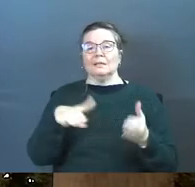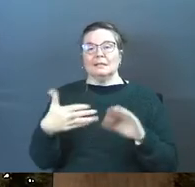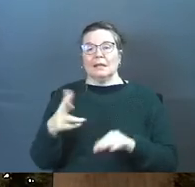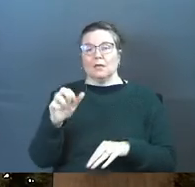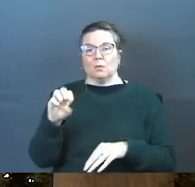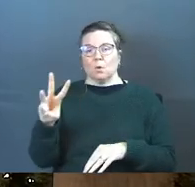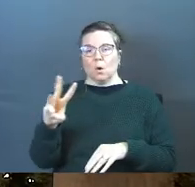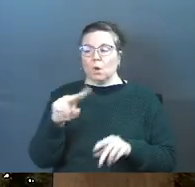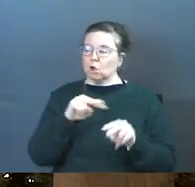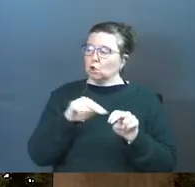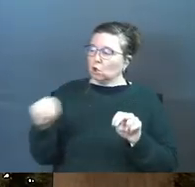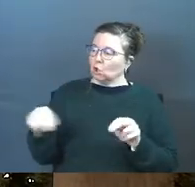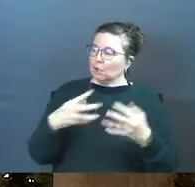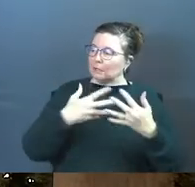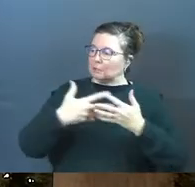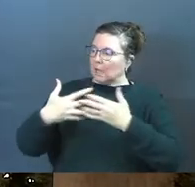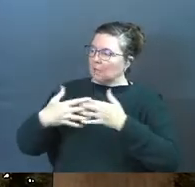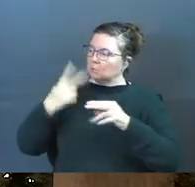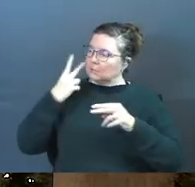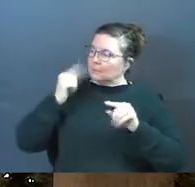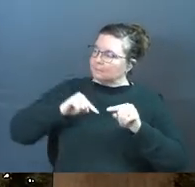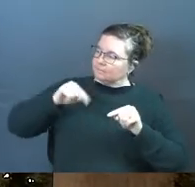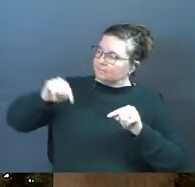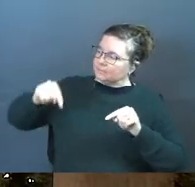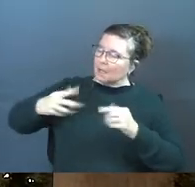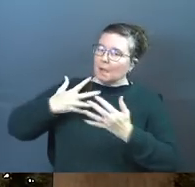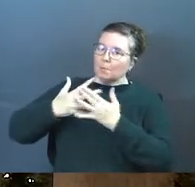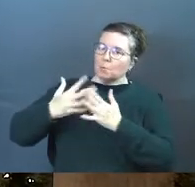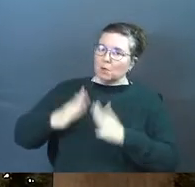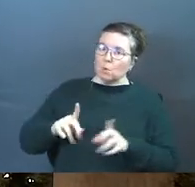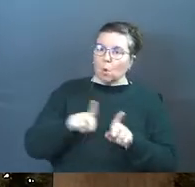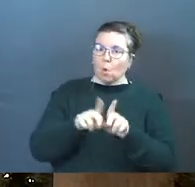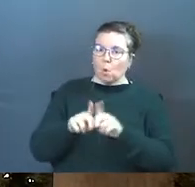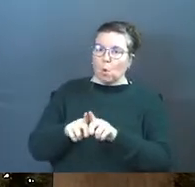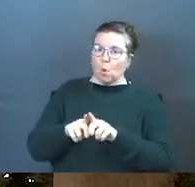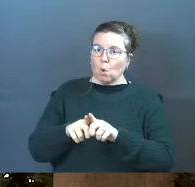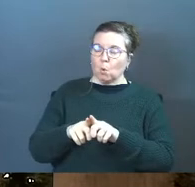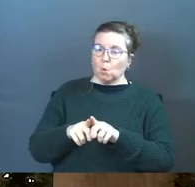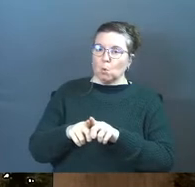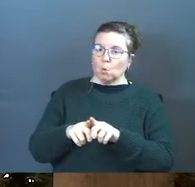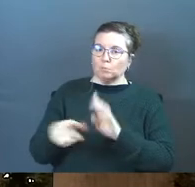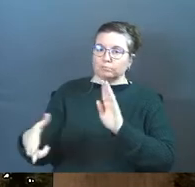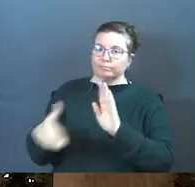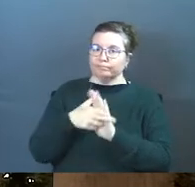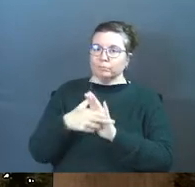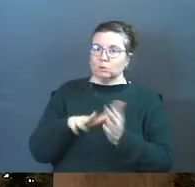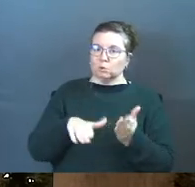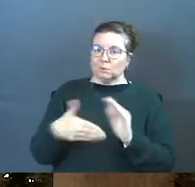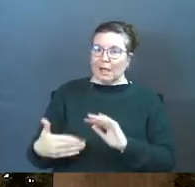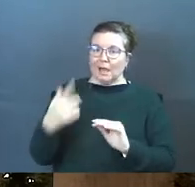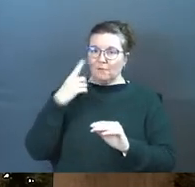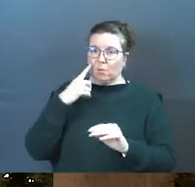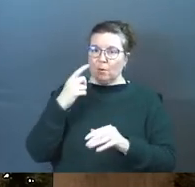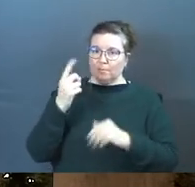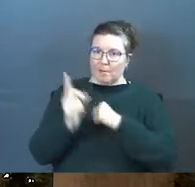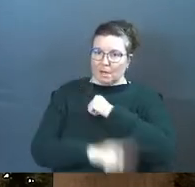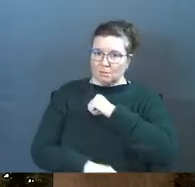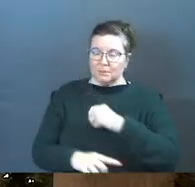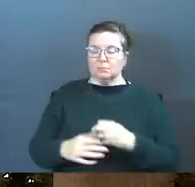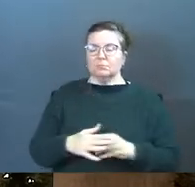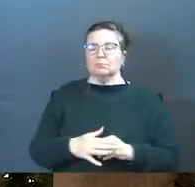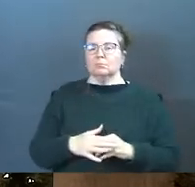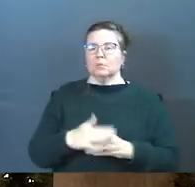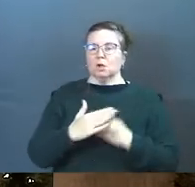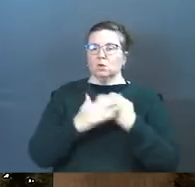and you look down the cell block and you see all the other prisoners who are also sentenced to die for the crimes that they've done. And you